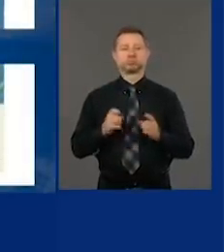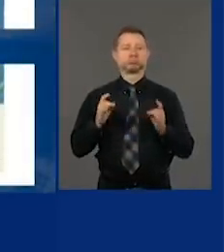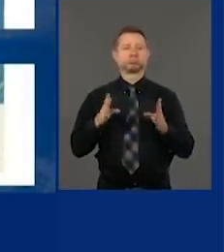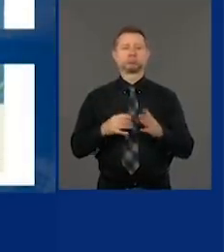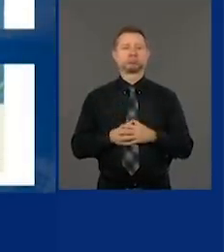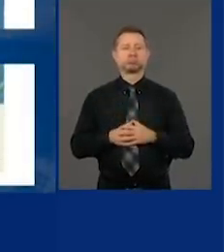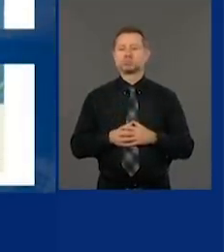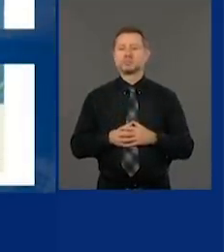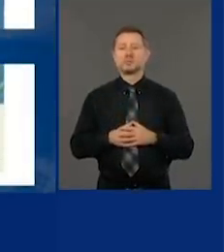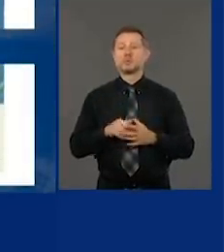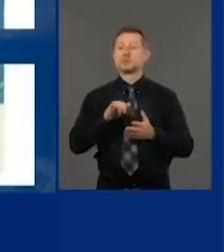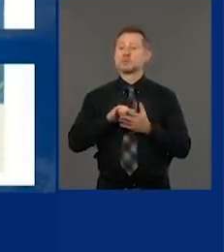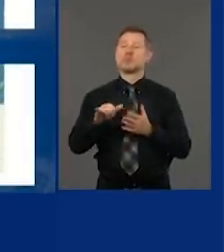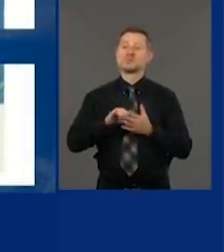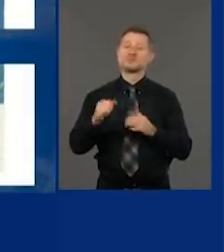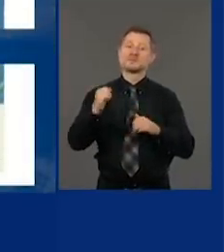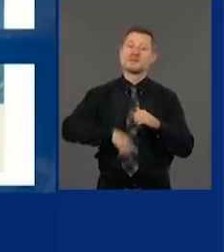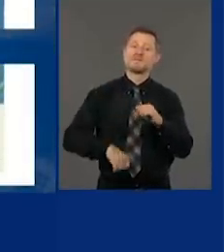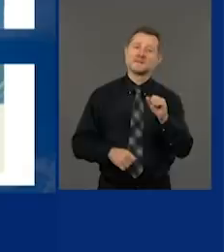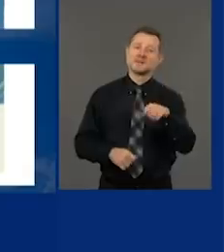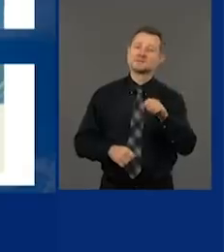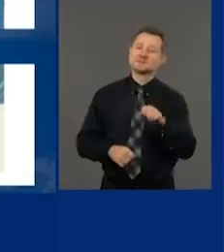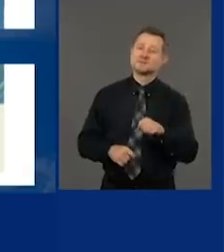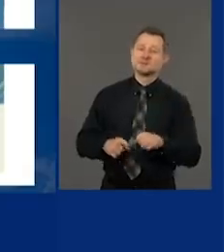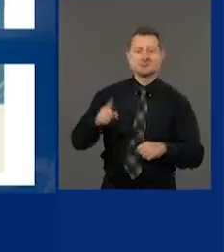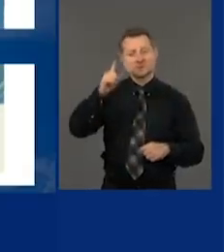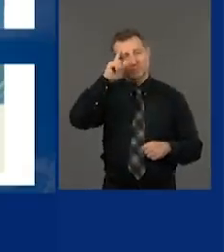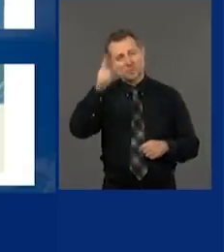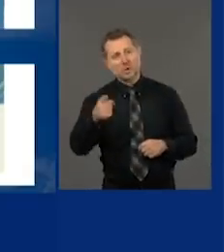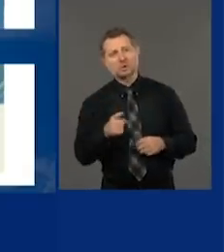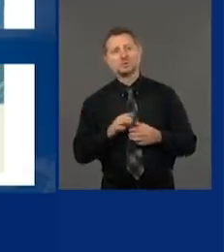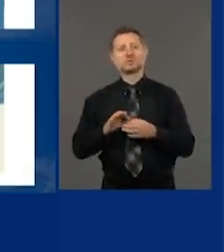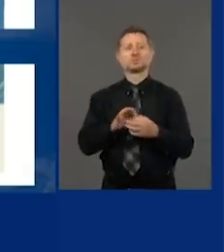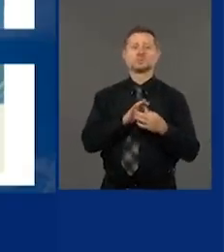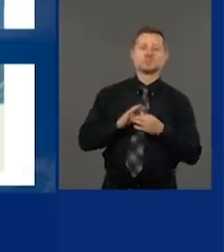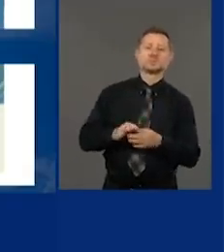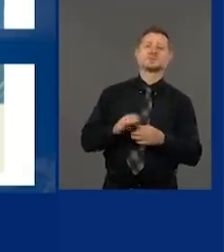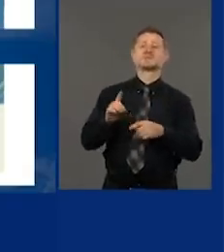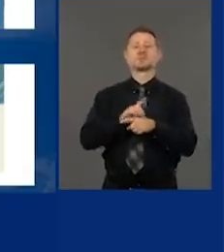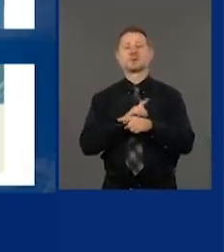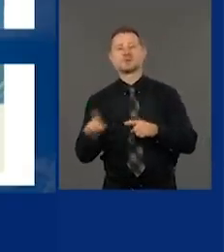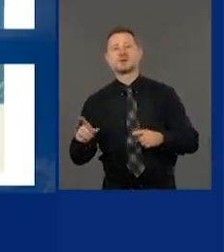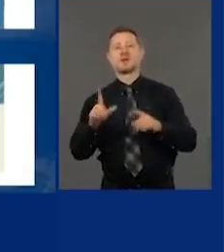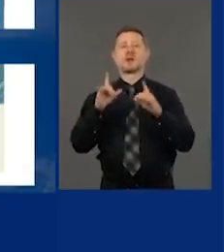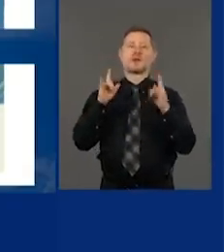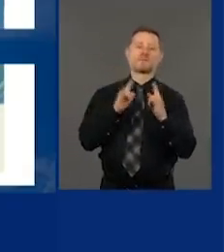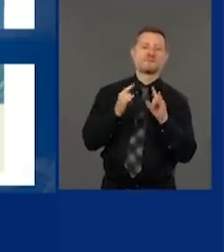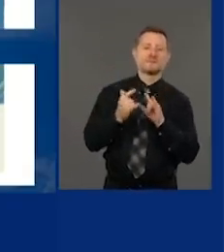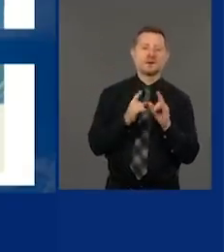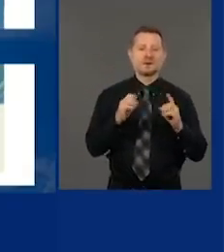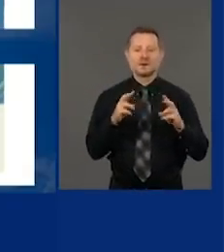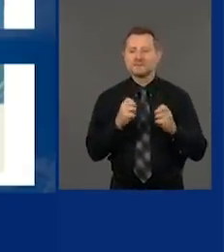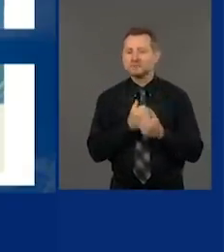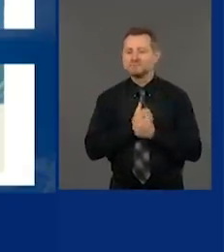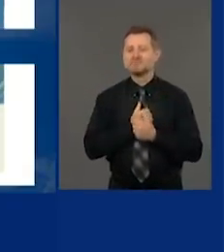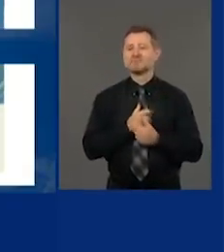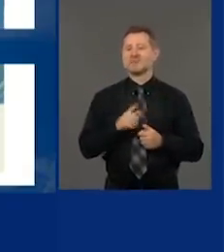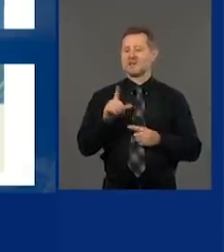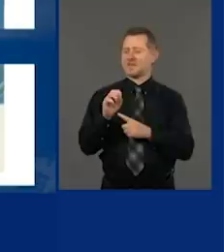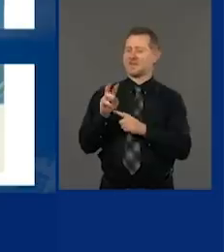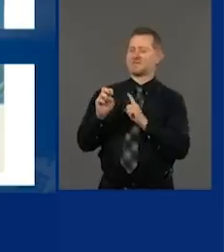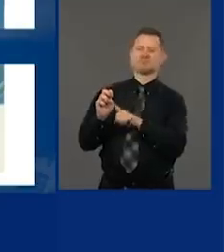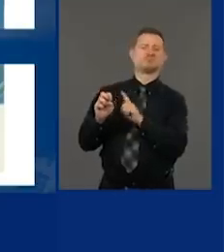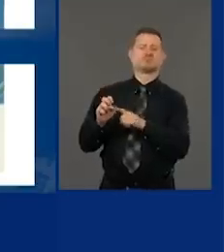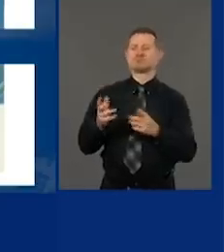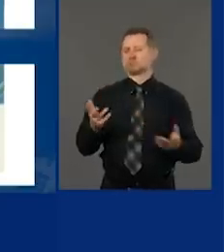New York tough, smart, united, disciplined, loving, in case you haven't heard that before, because love wins at